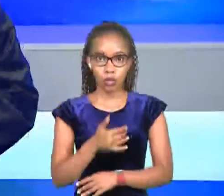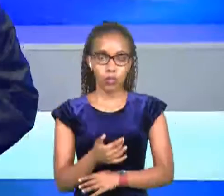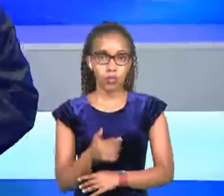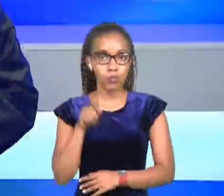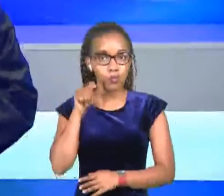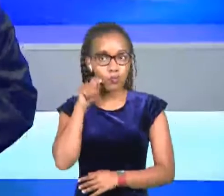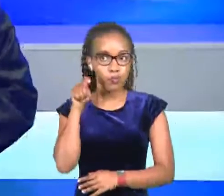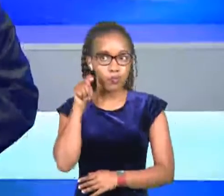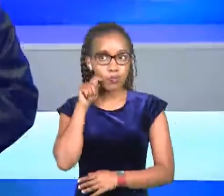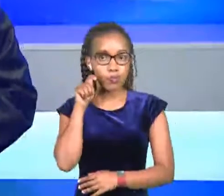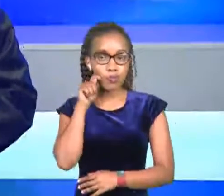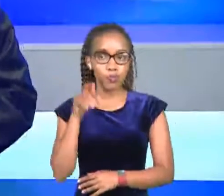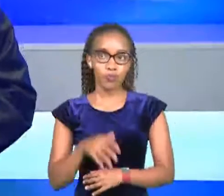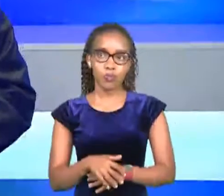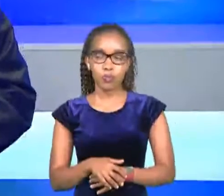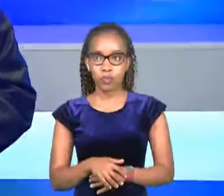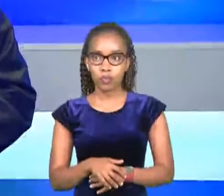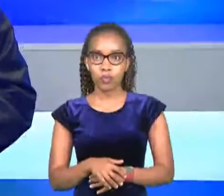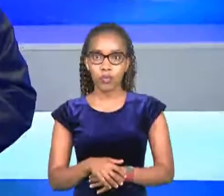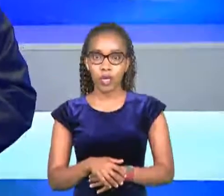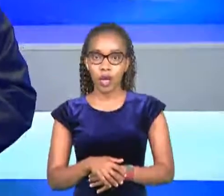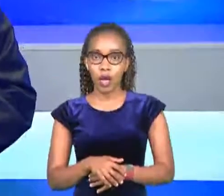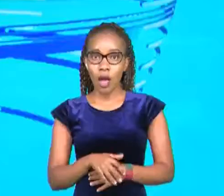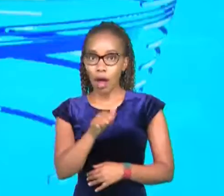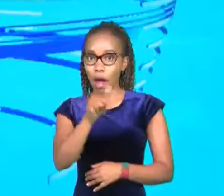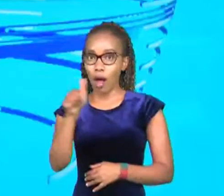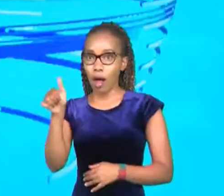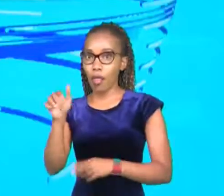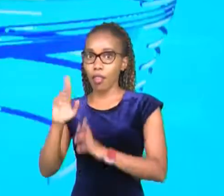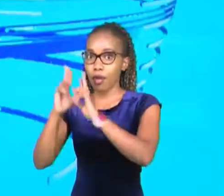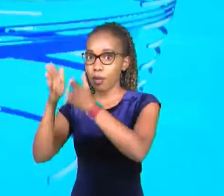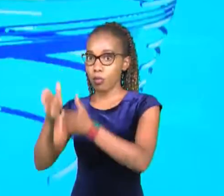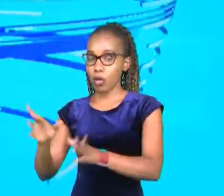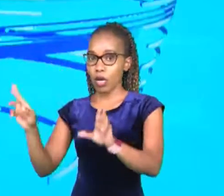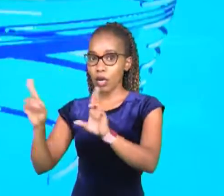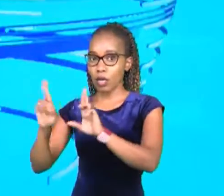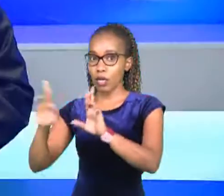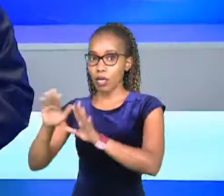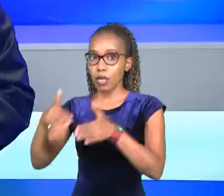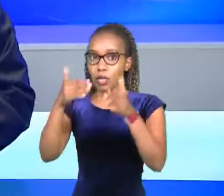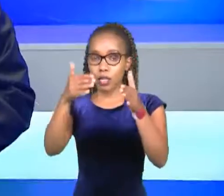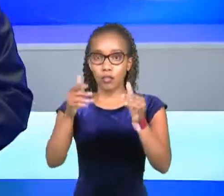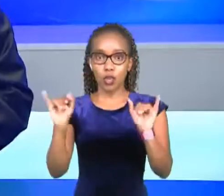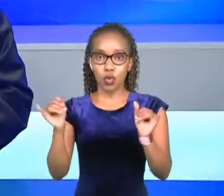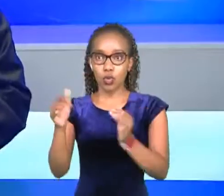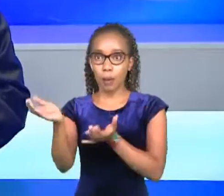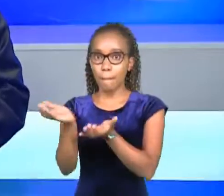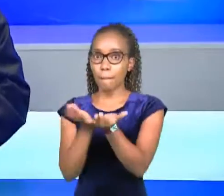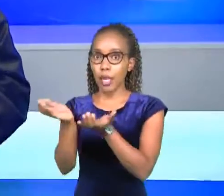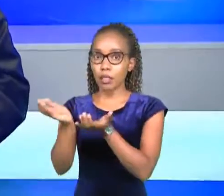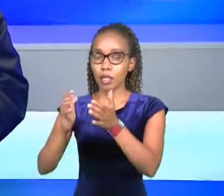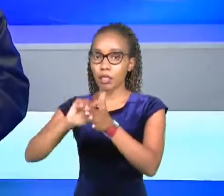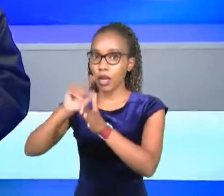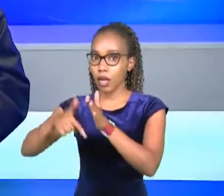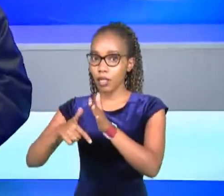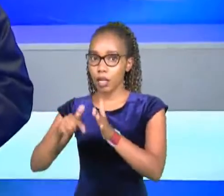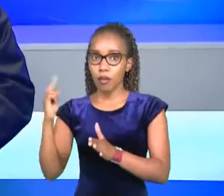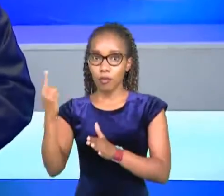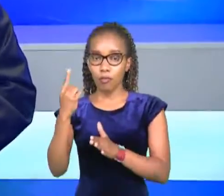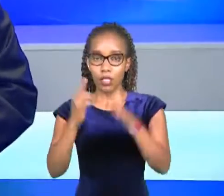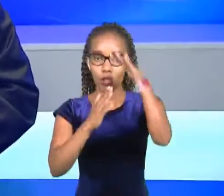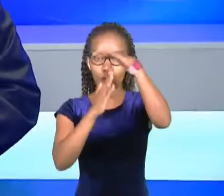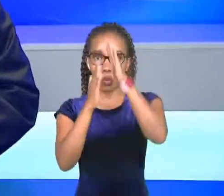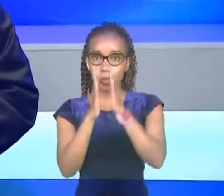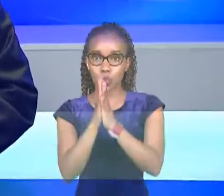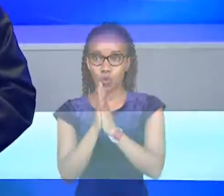torresia washira and clifford dumbi is standing by to be bringing you business news later in the bulletin but first the